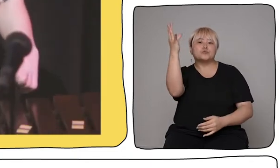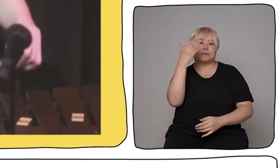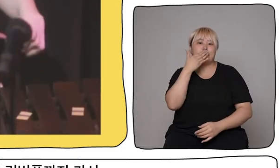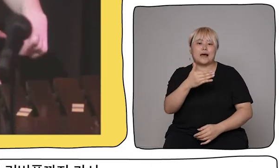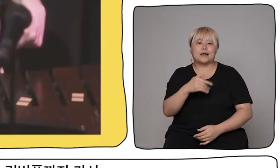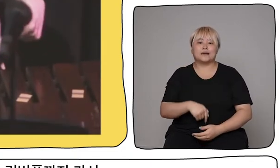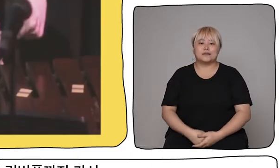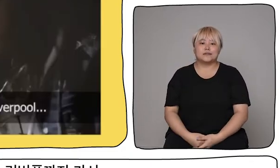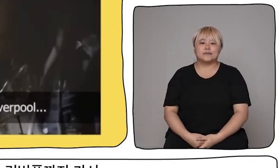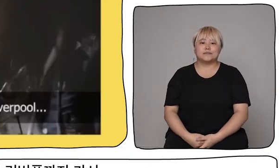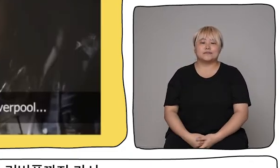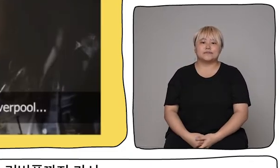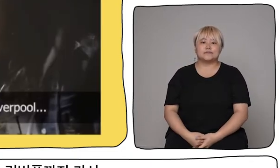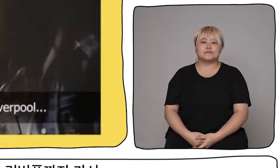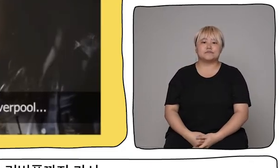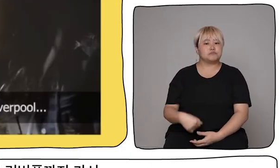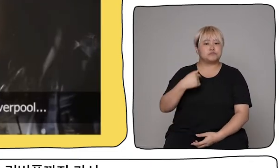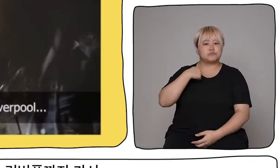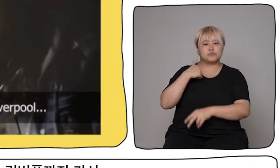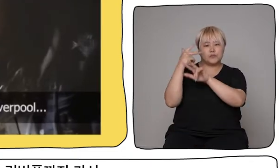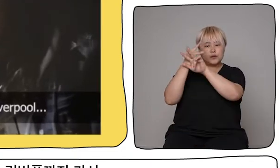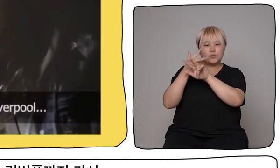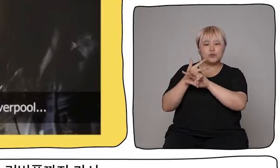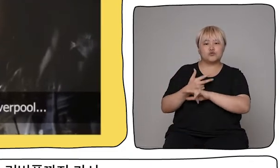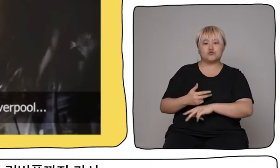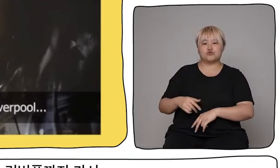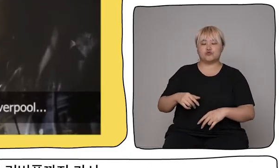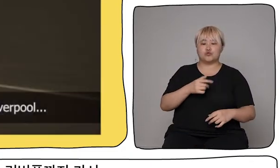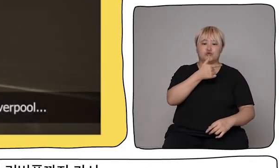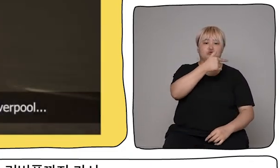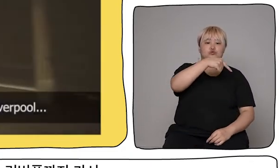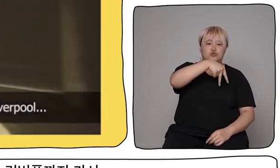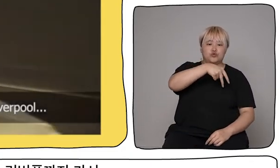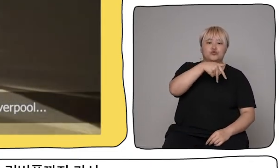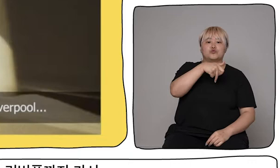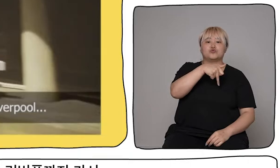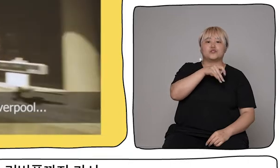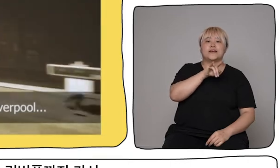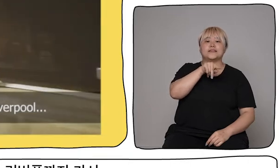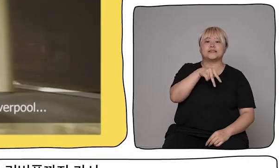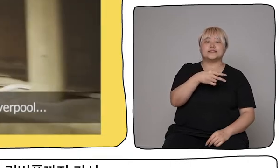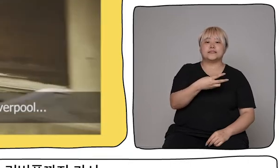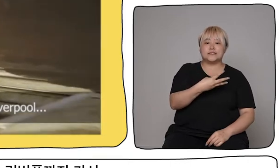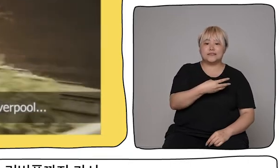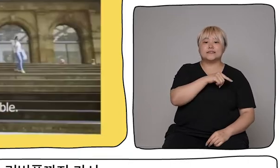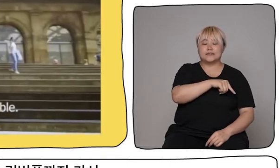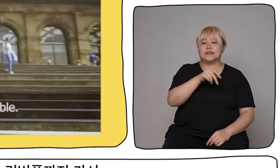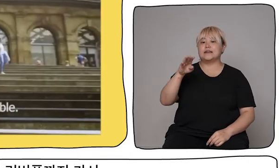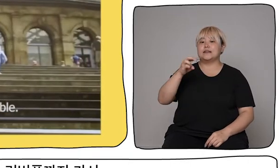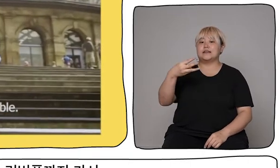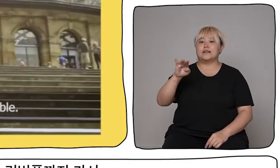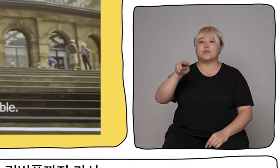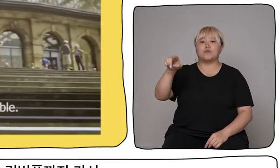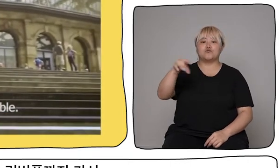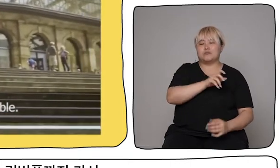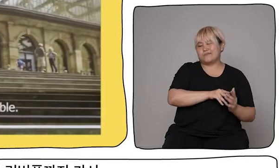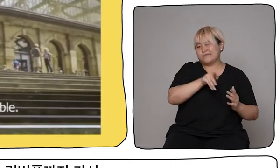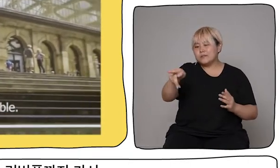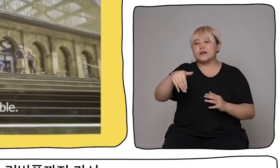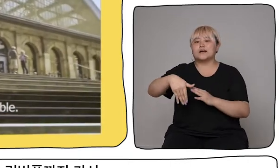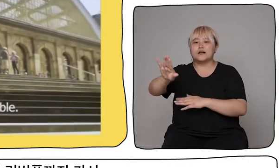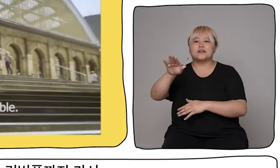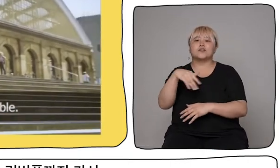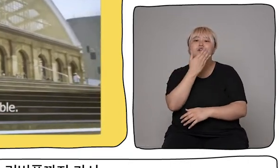DADA week, I travel from Newcastle to Newcastle to Newcastle